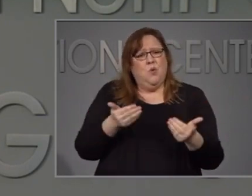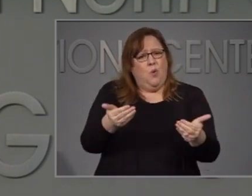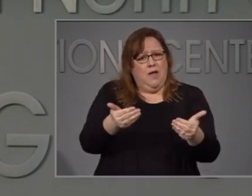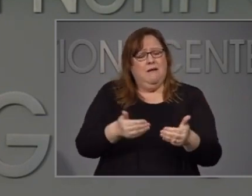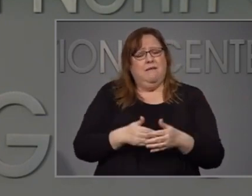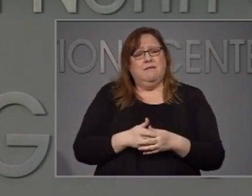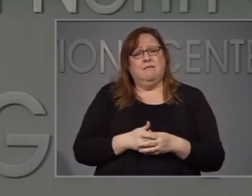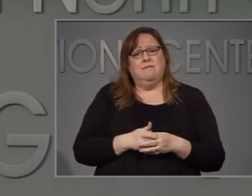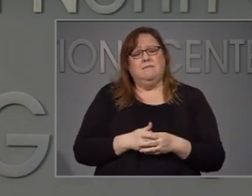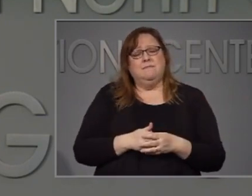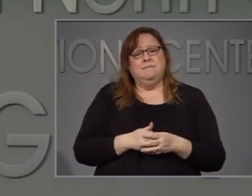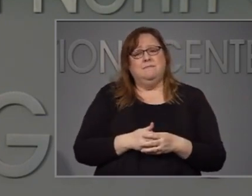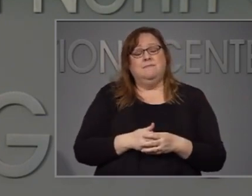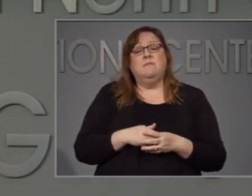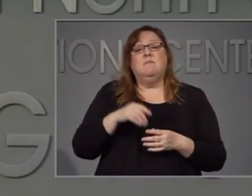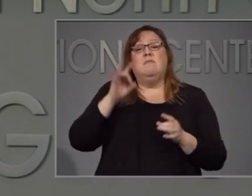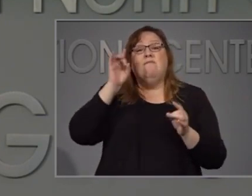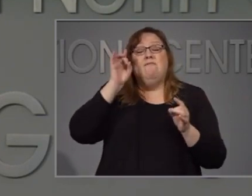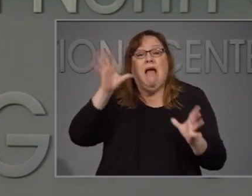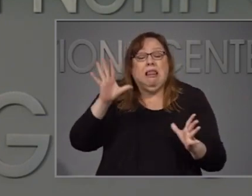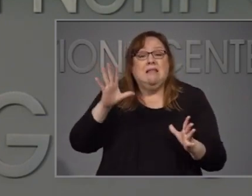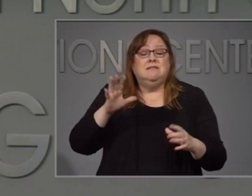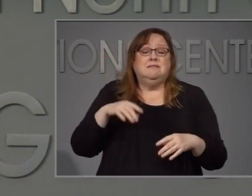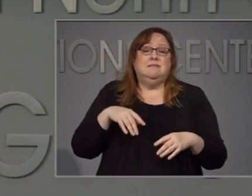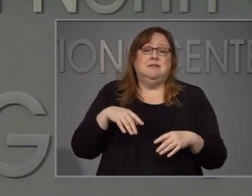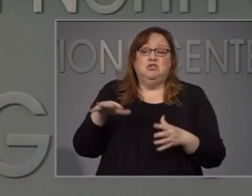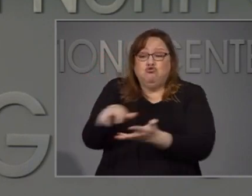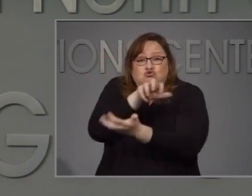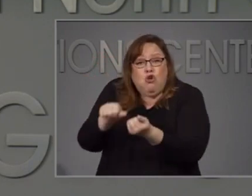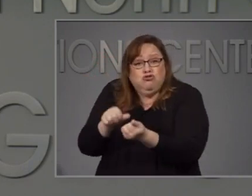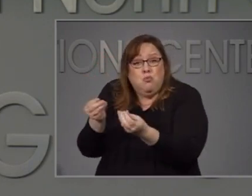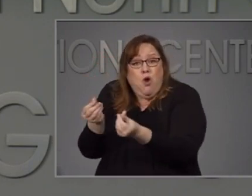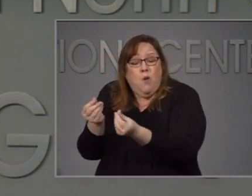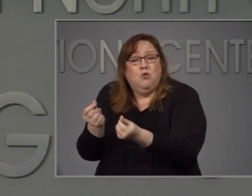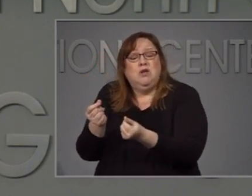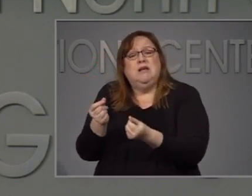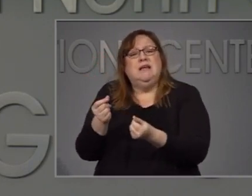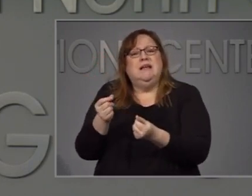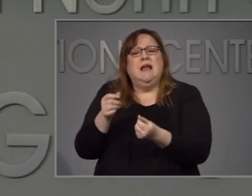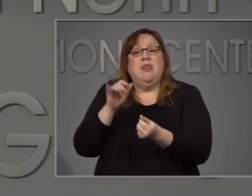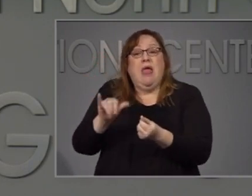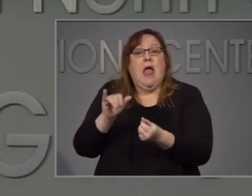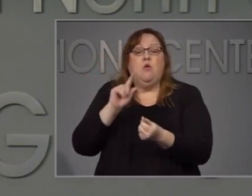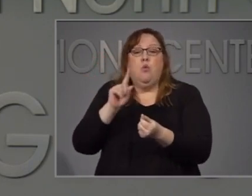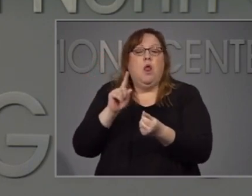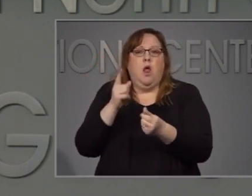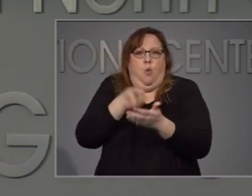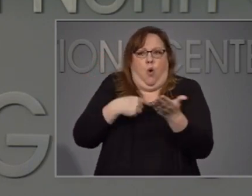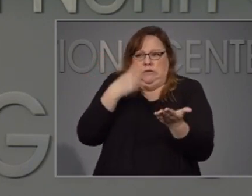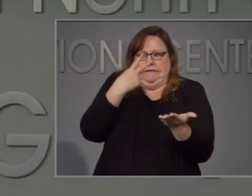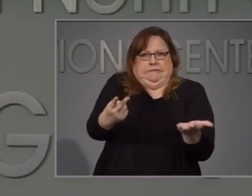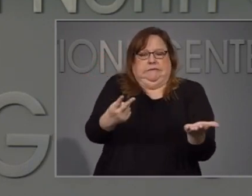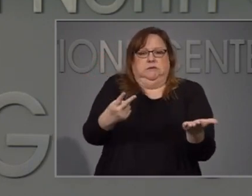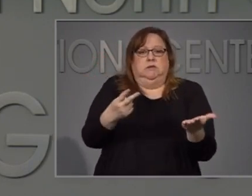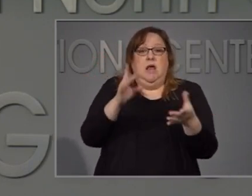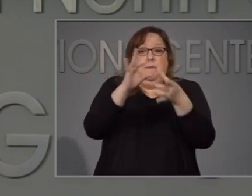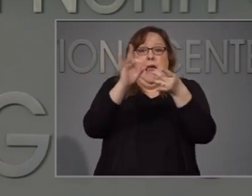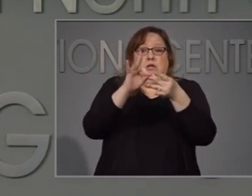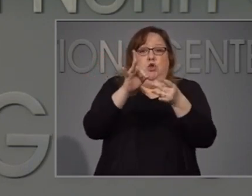about violence and destruction overshadowing that message, and anything